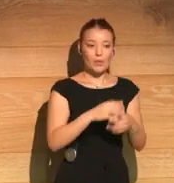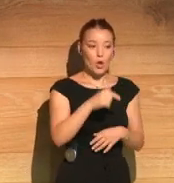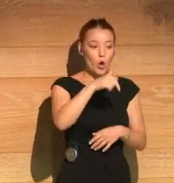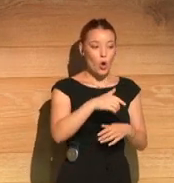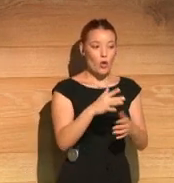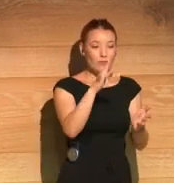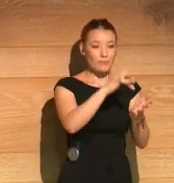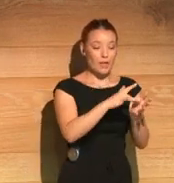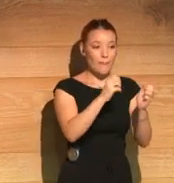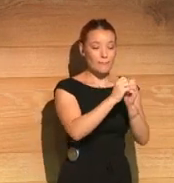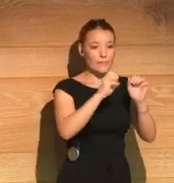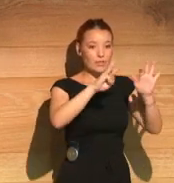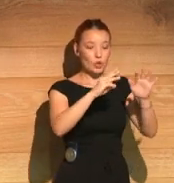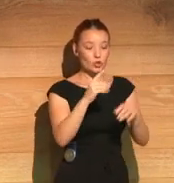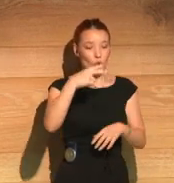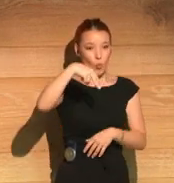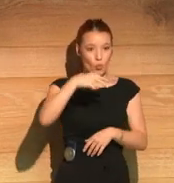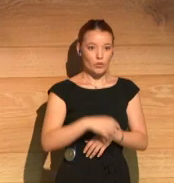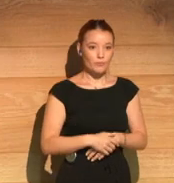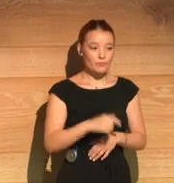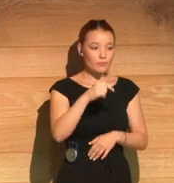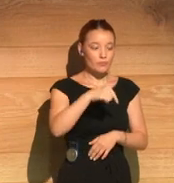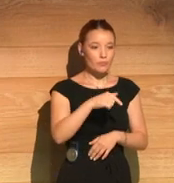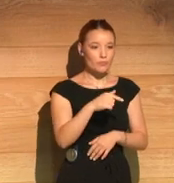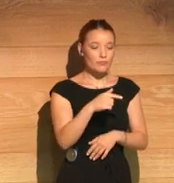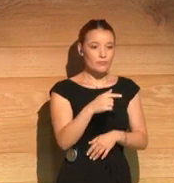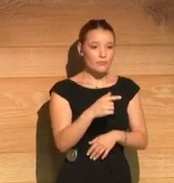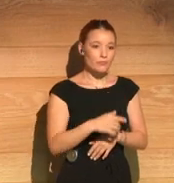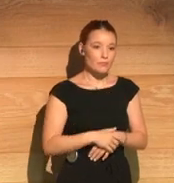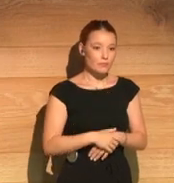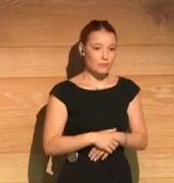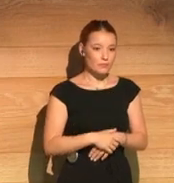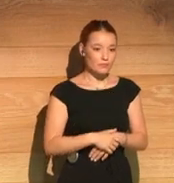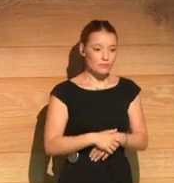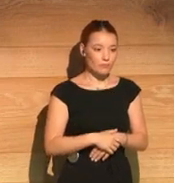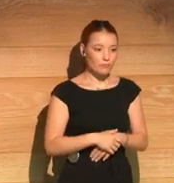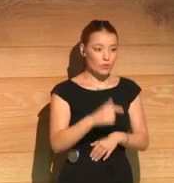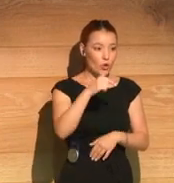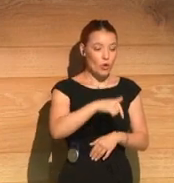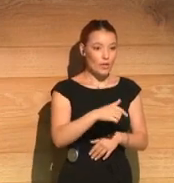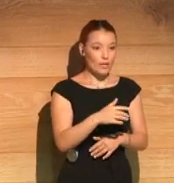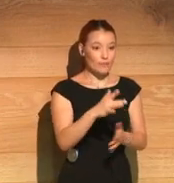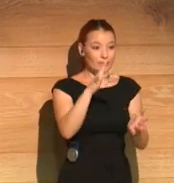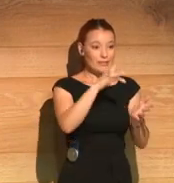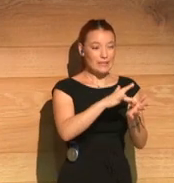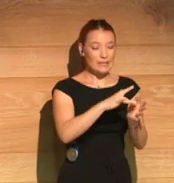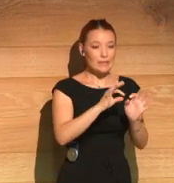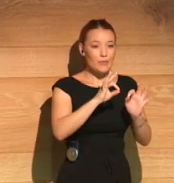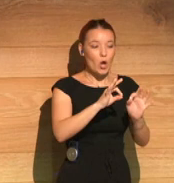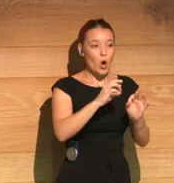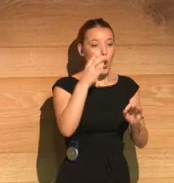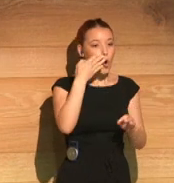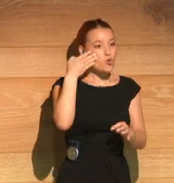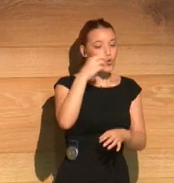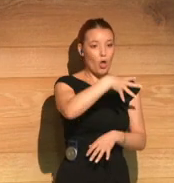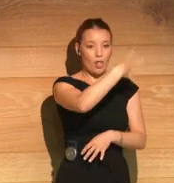Today is the 28th of June, and today we commemorate LGTBI